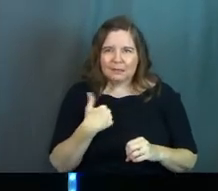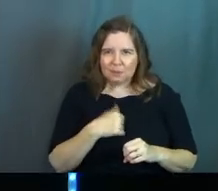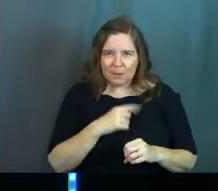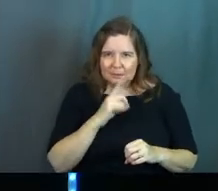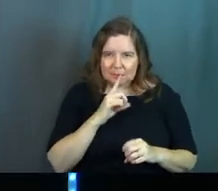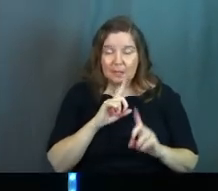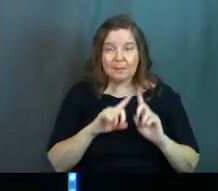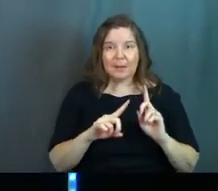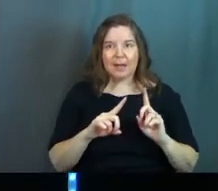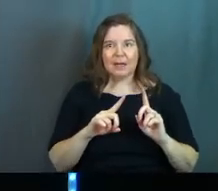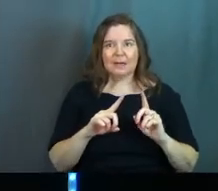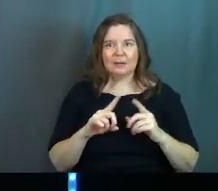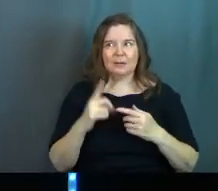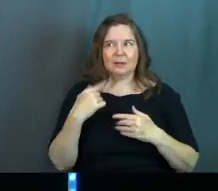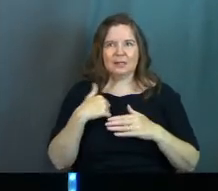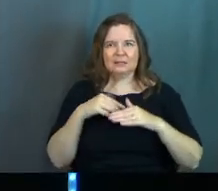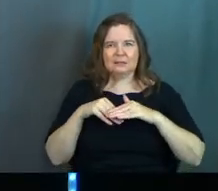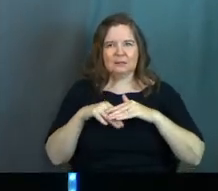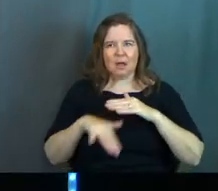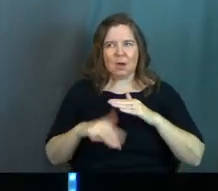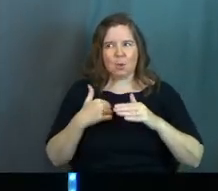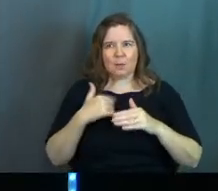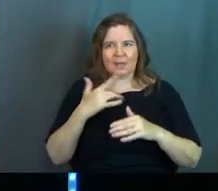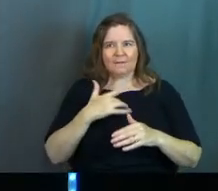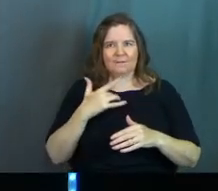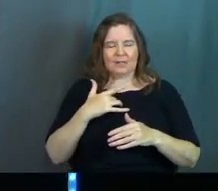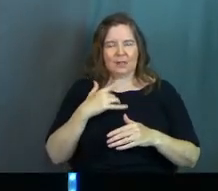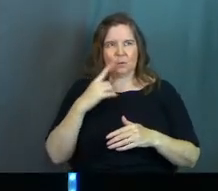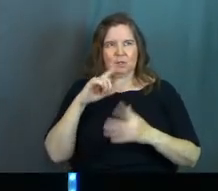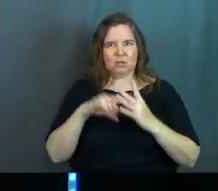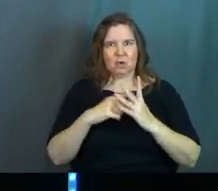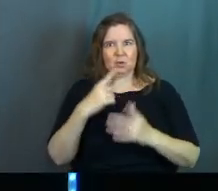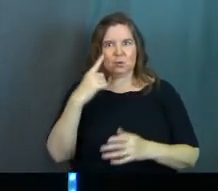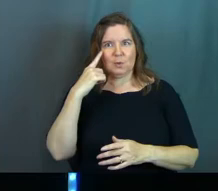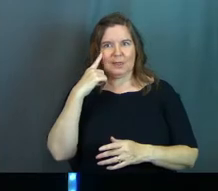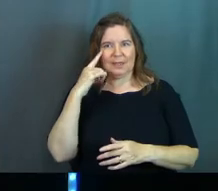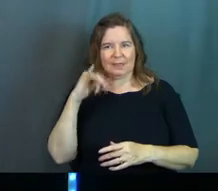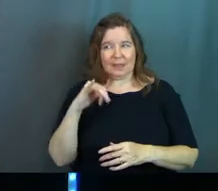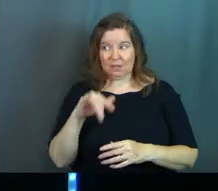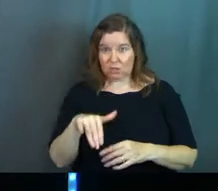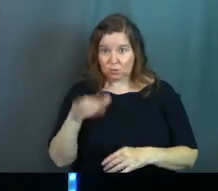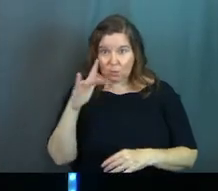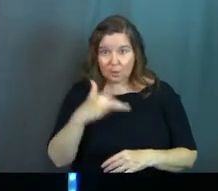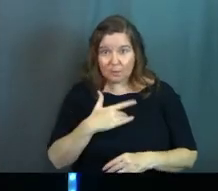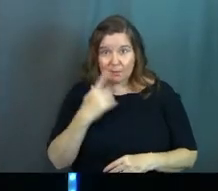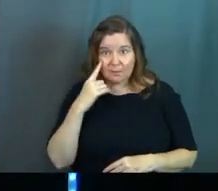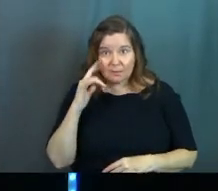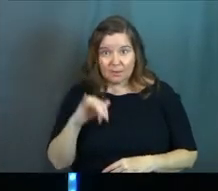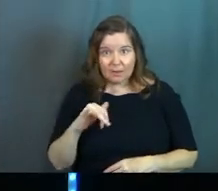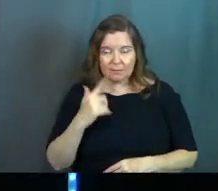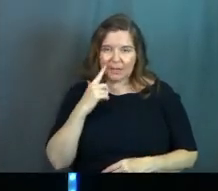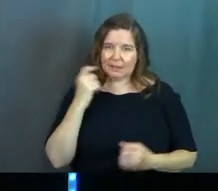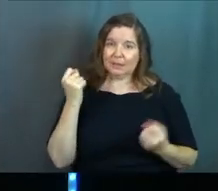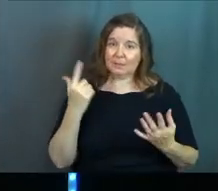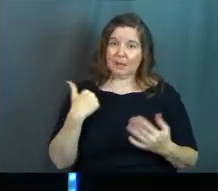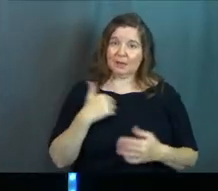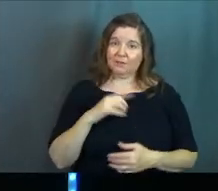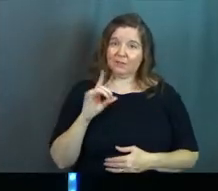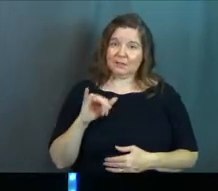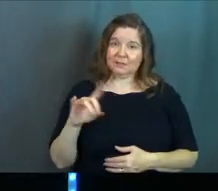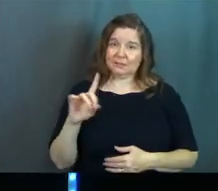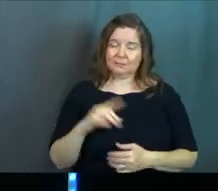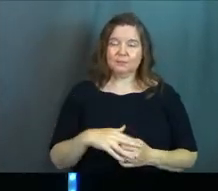to us, but it seeps in. We just feel it. Did anybody grow up feeling that? I think a lot of us did.